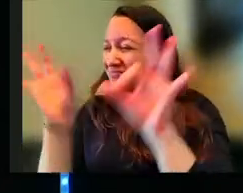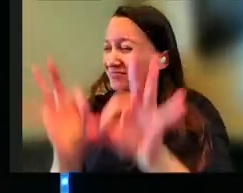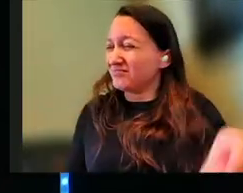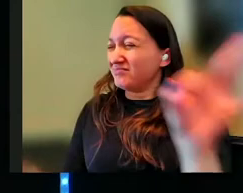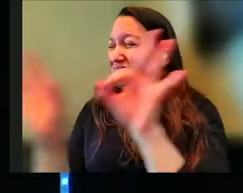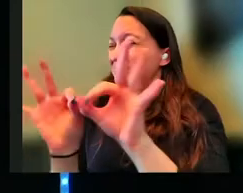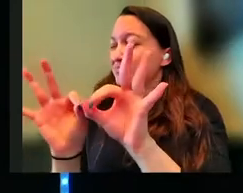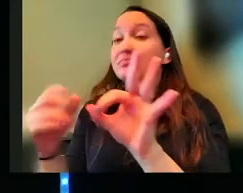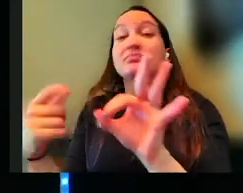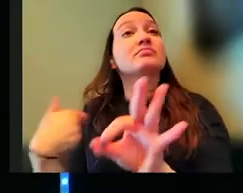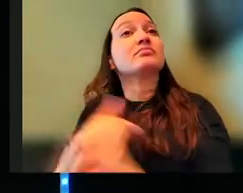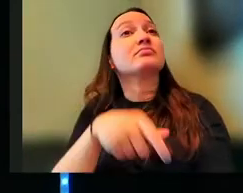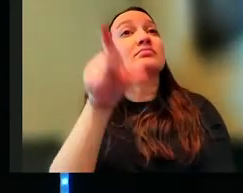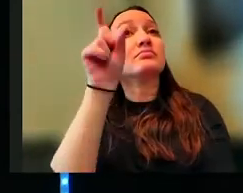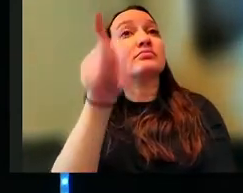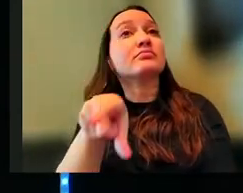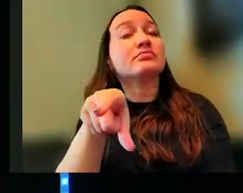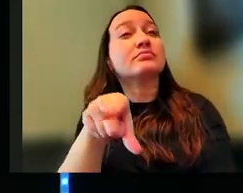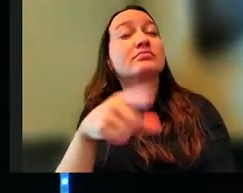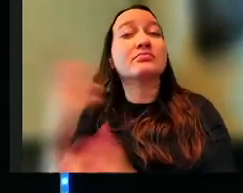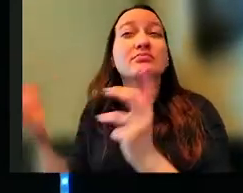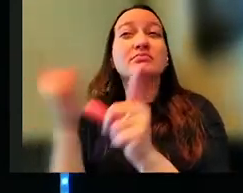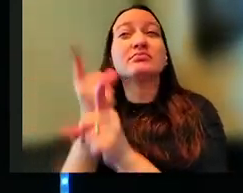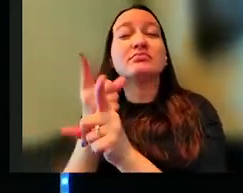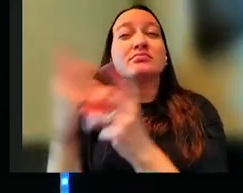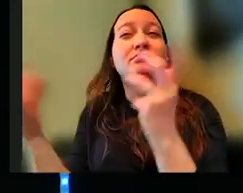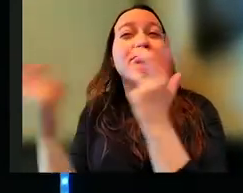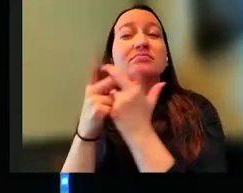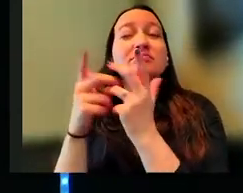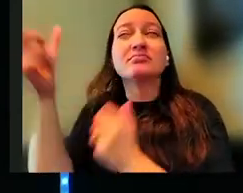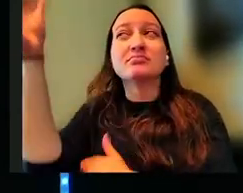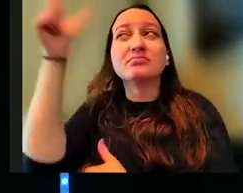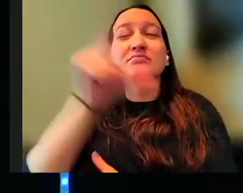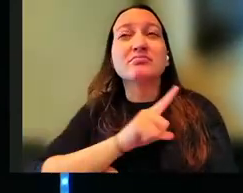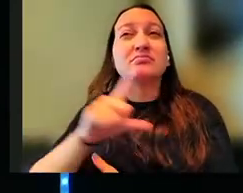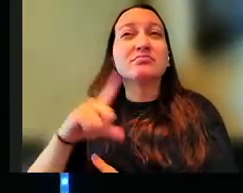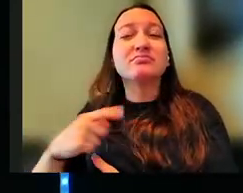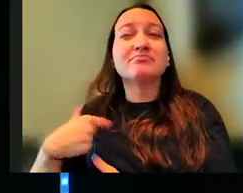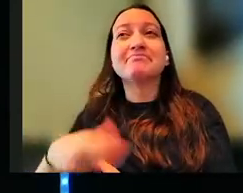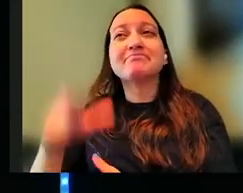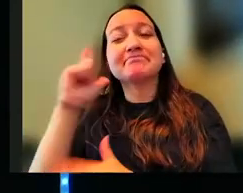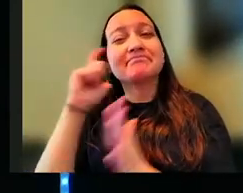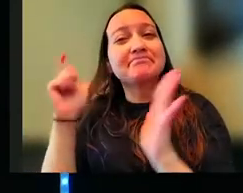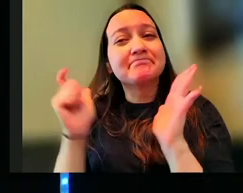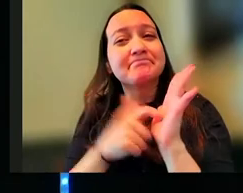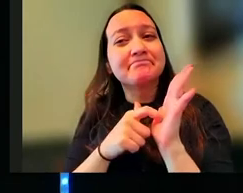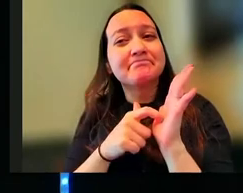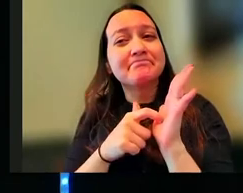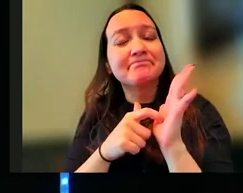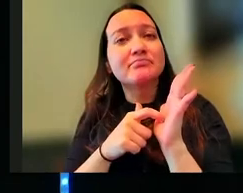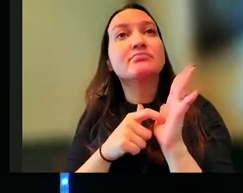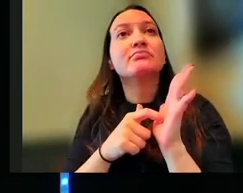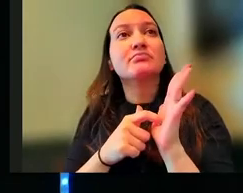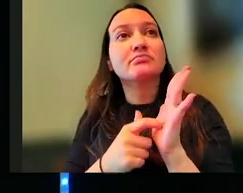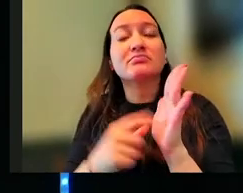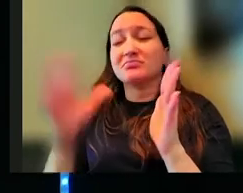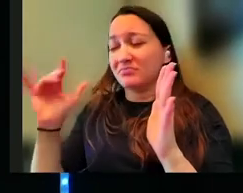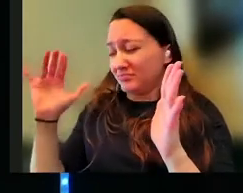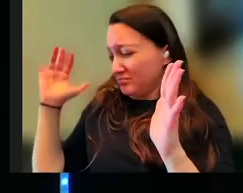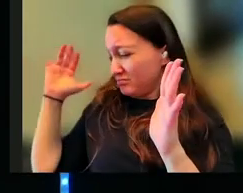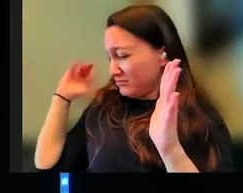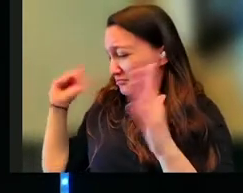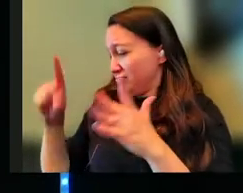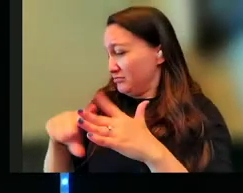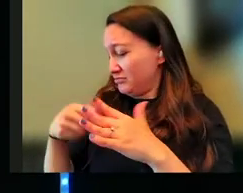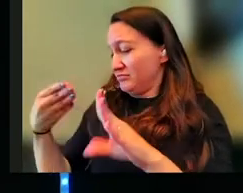need it to be in right standing with the Lord, to go in the direction he's called us. We have to recognize that he brought it about from the very, very beginning, before